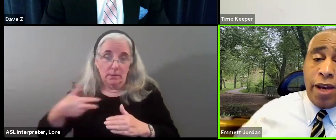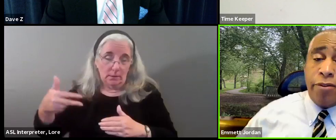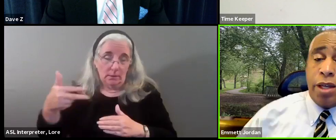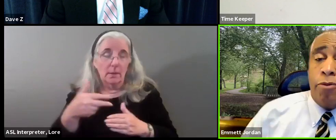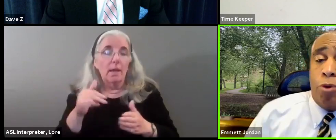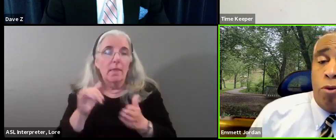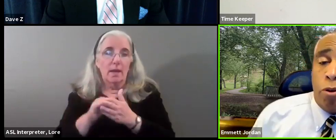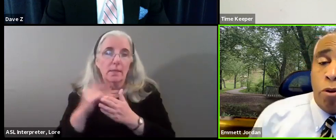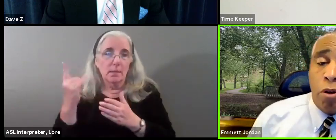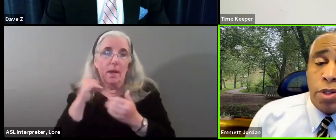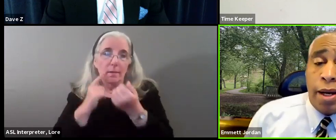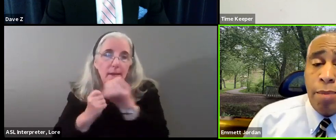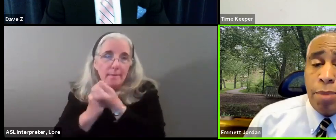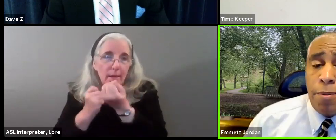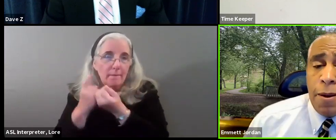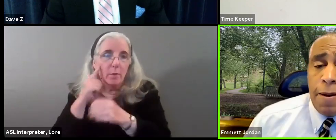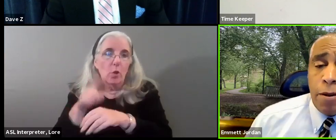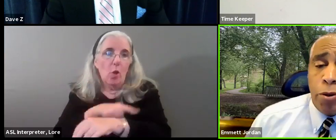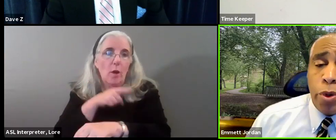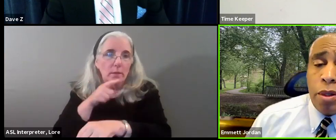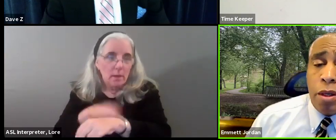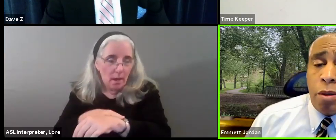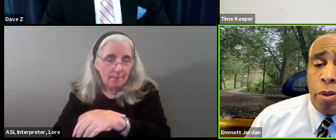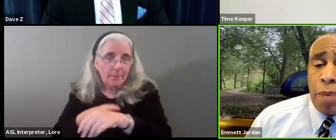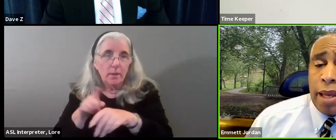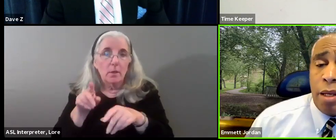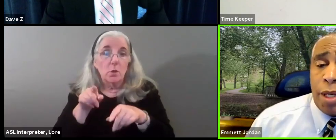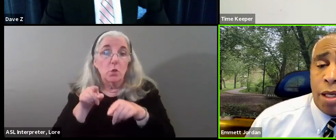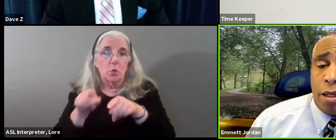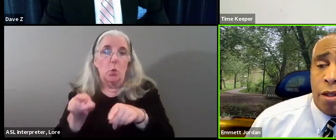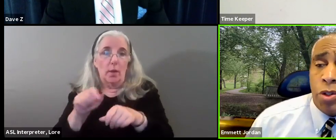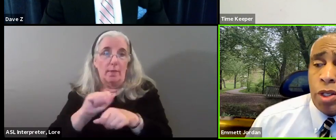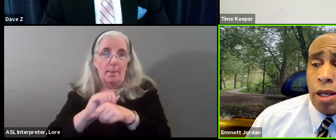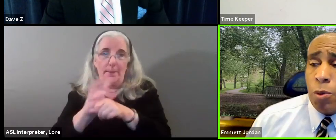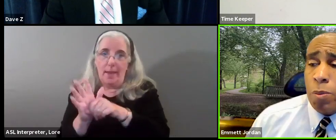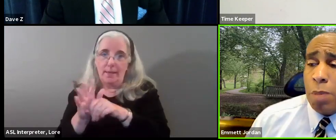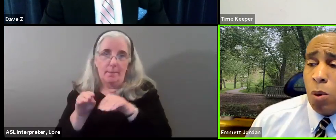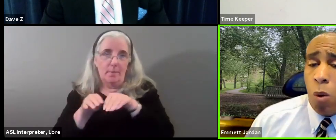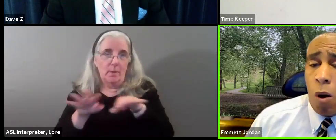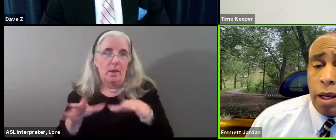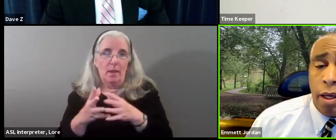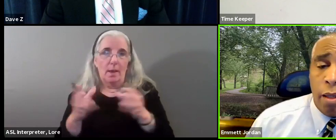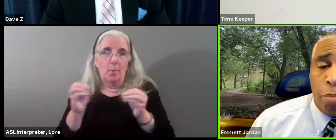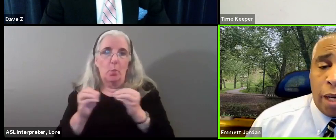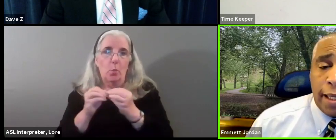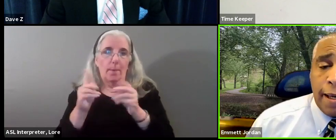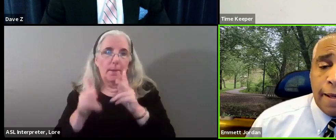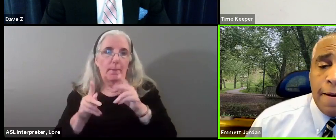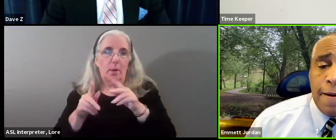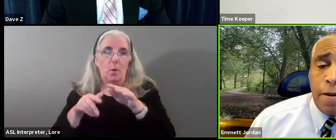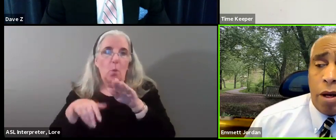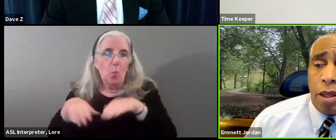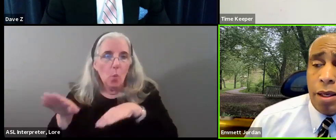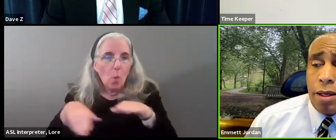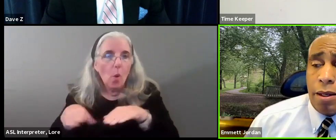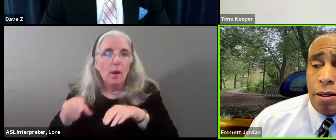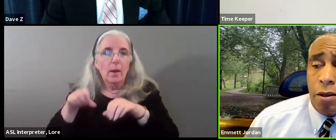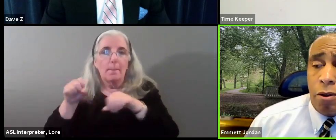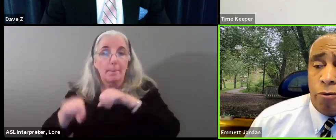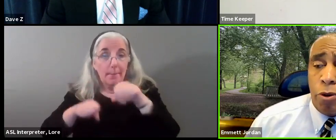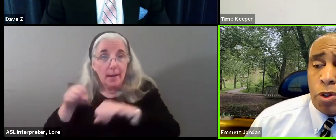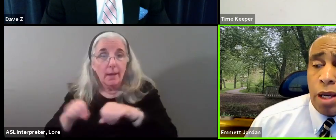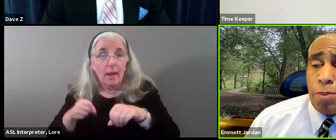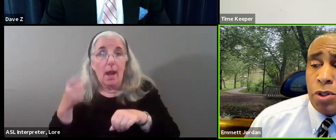something that I've advocated for for a long time. During the pandemic, you see a lot more people walking and biking. I think